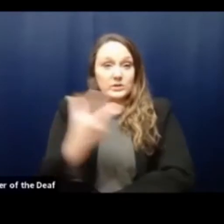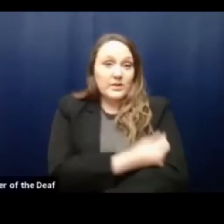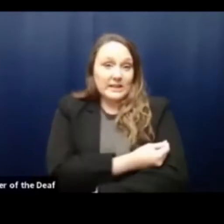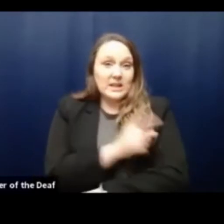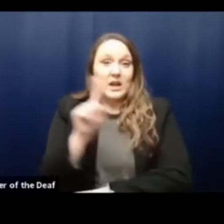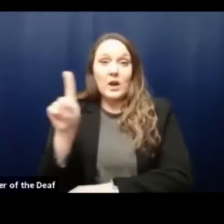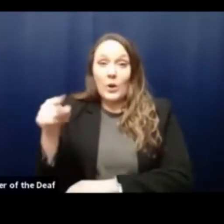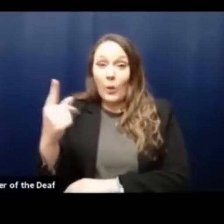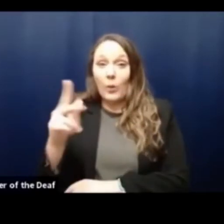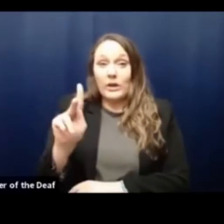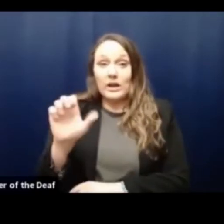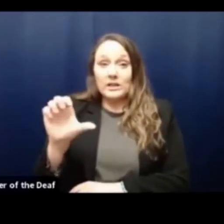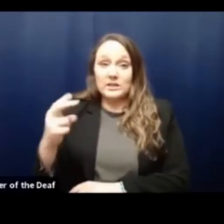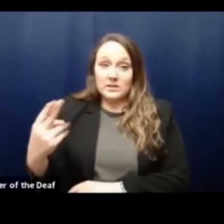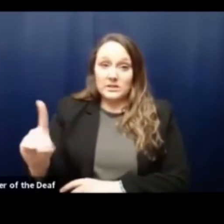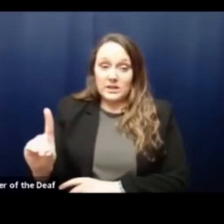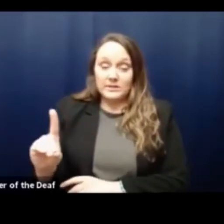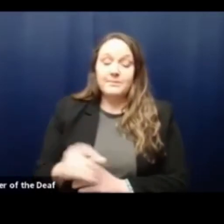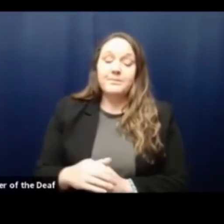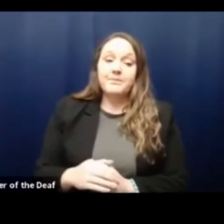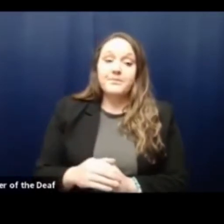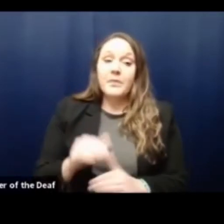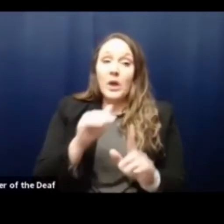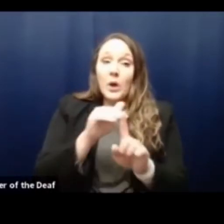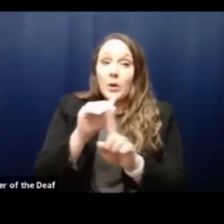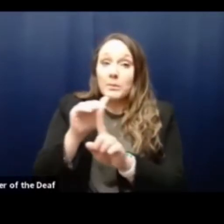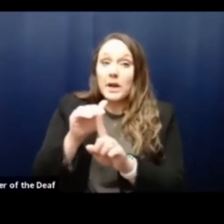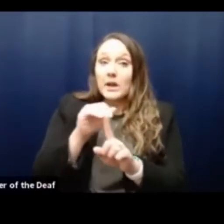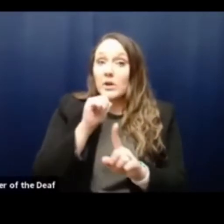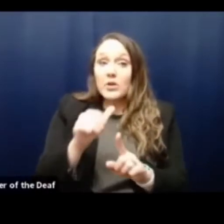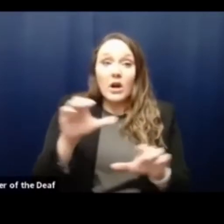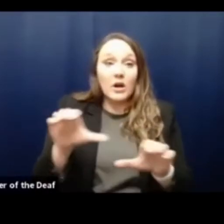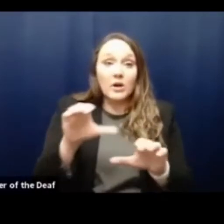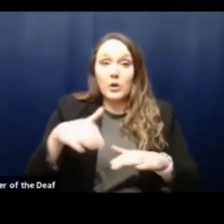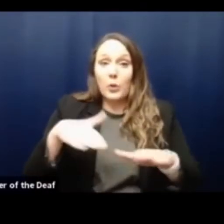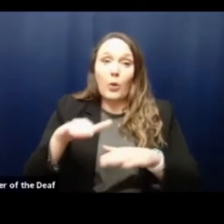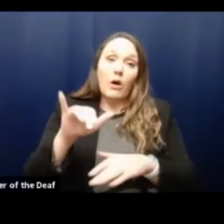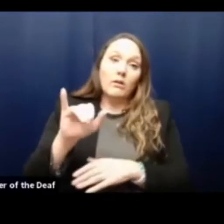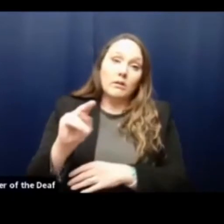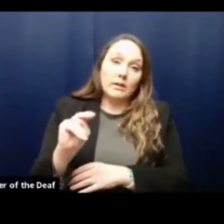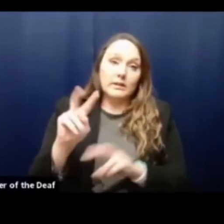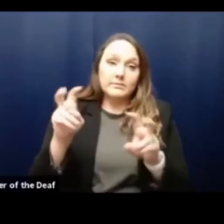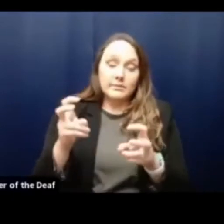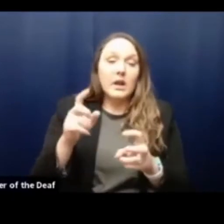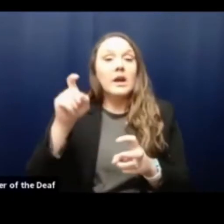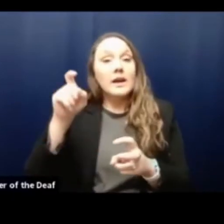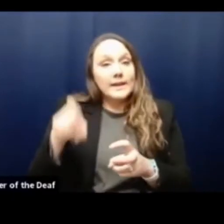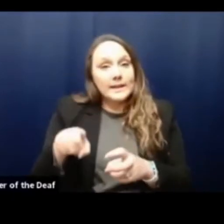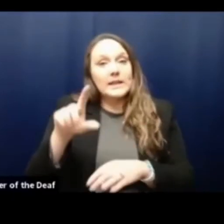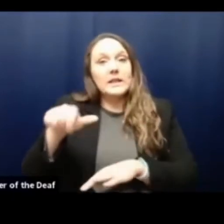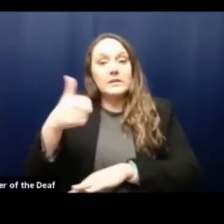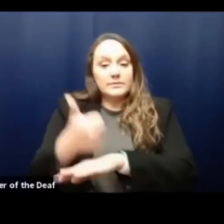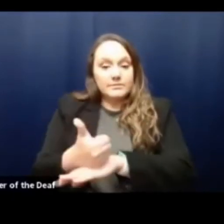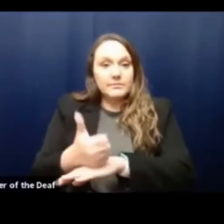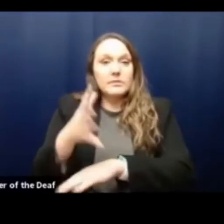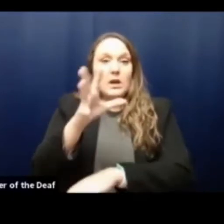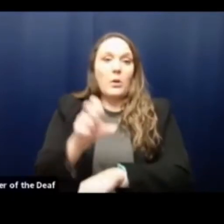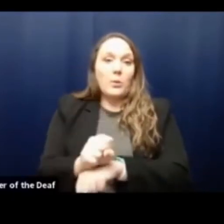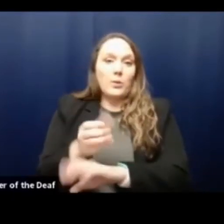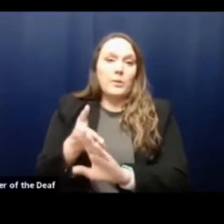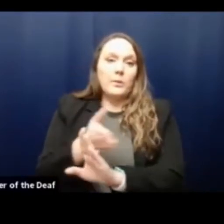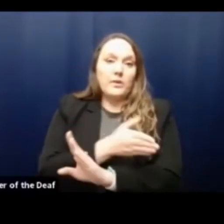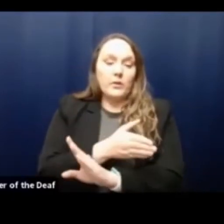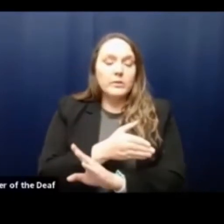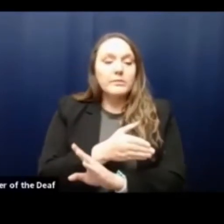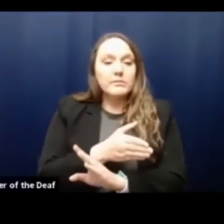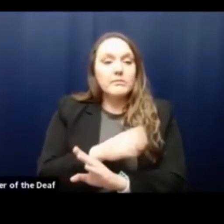County Health Department. As a reminder, we are not doing lock-in vaccinations. You have to have a scheduled appointment beforehand. All